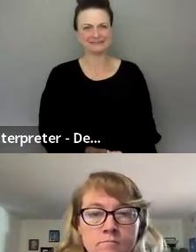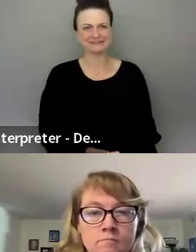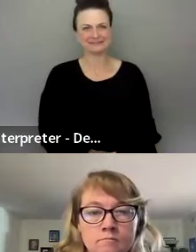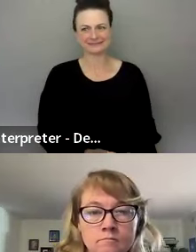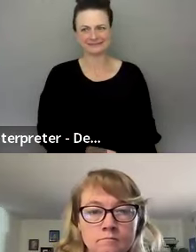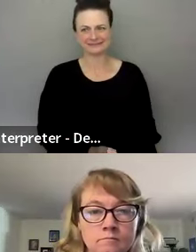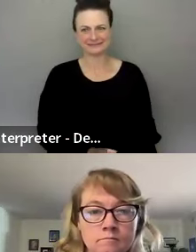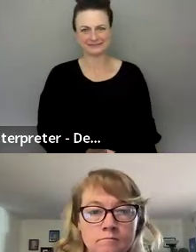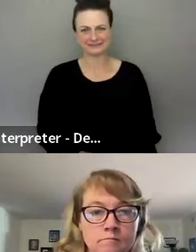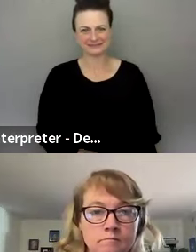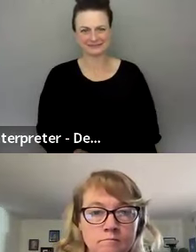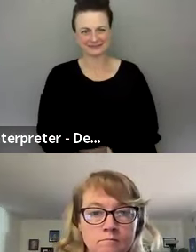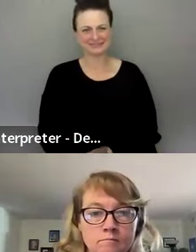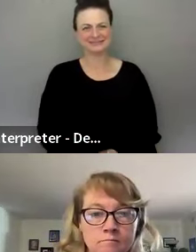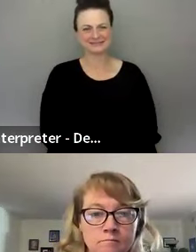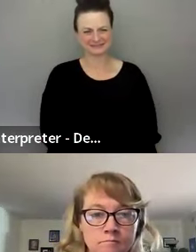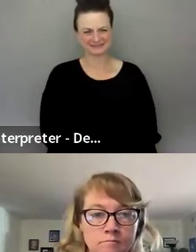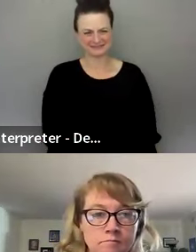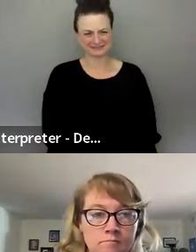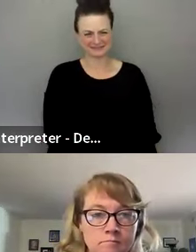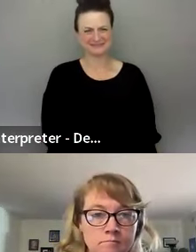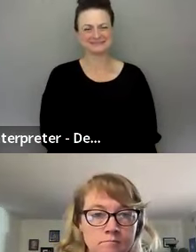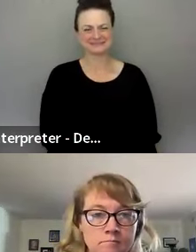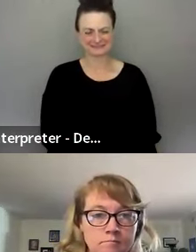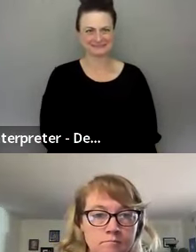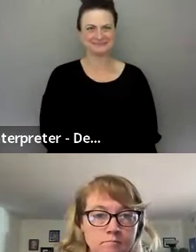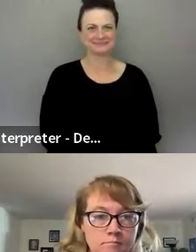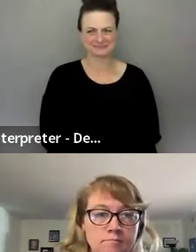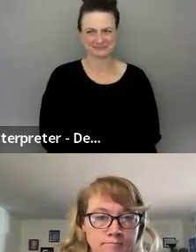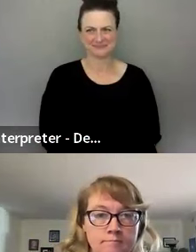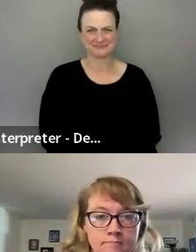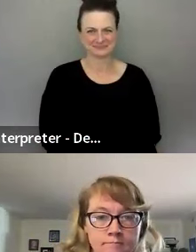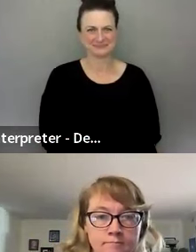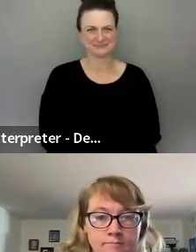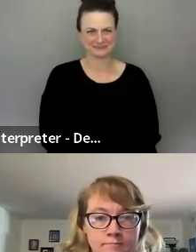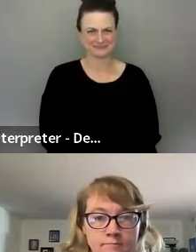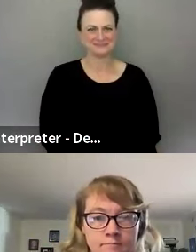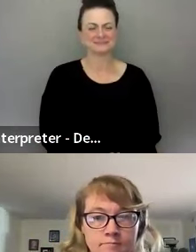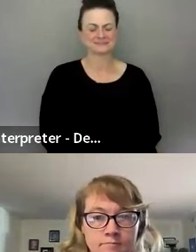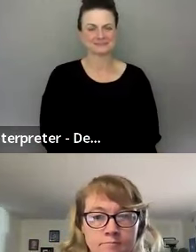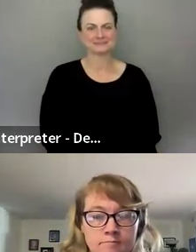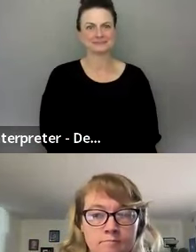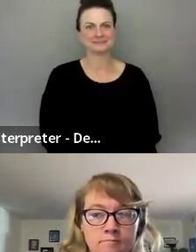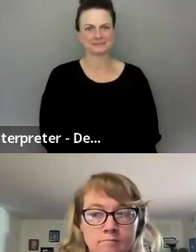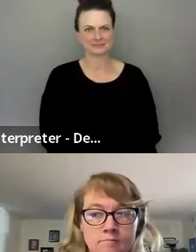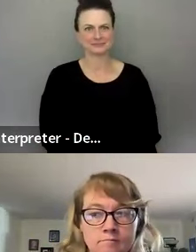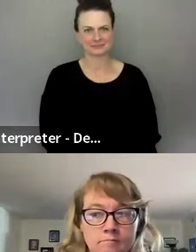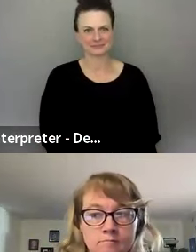more, uh, but you would be the third, which means more of the merrier. Please do, Jay. Jay's saying okay.